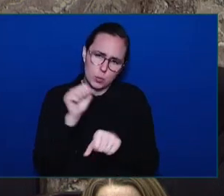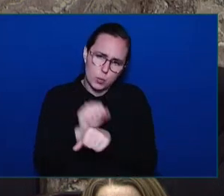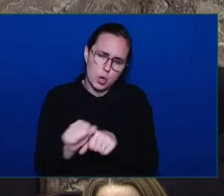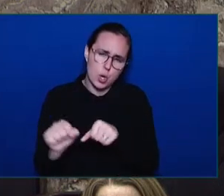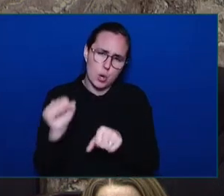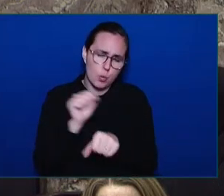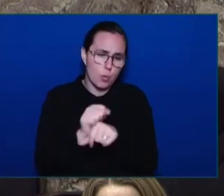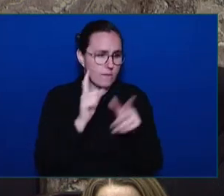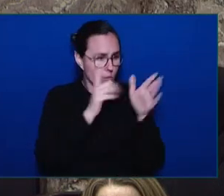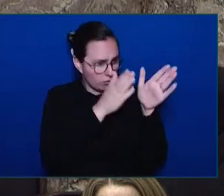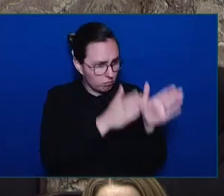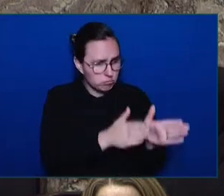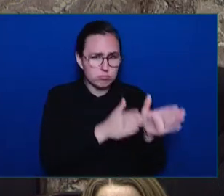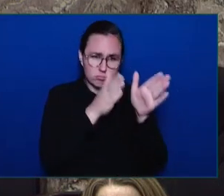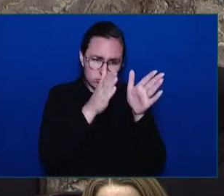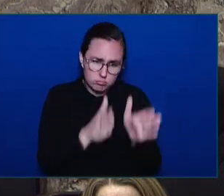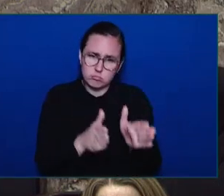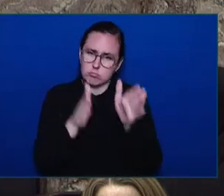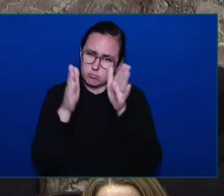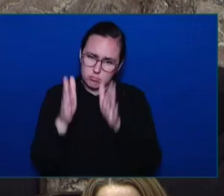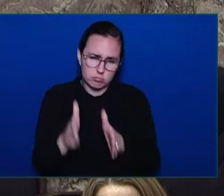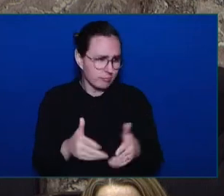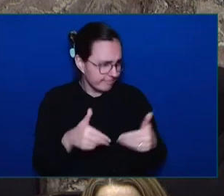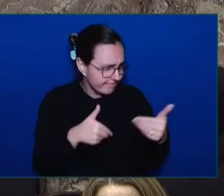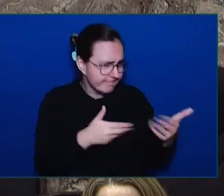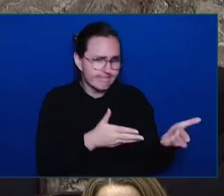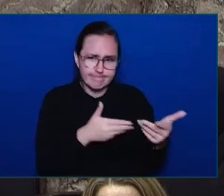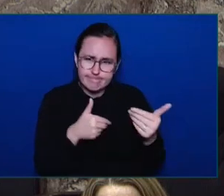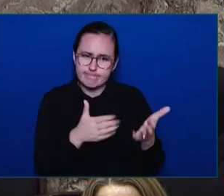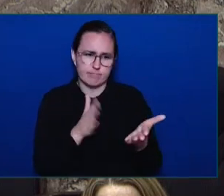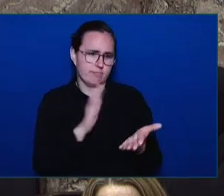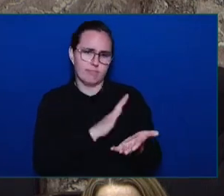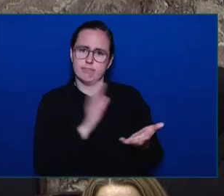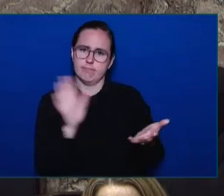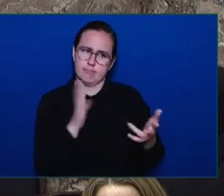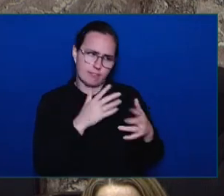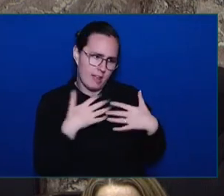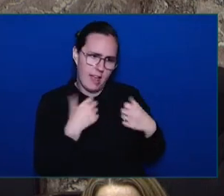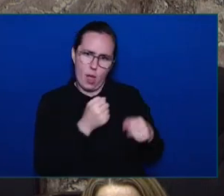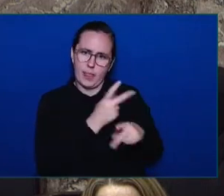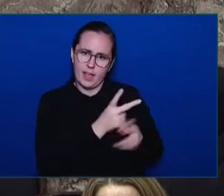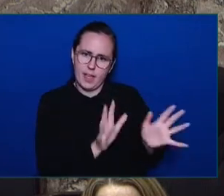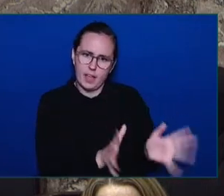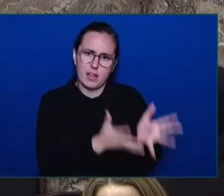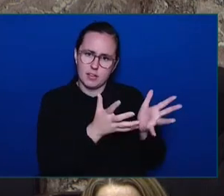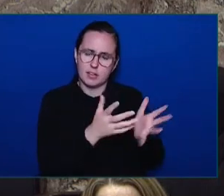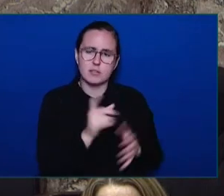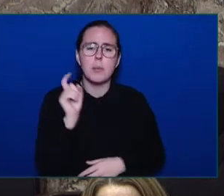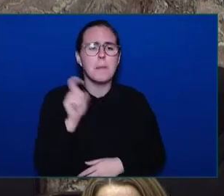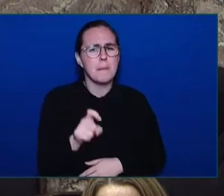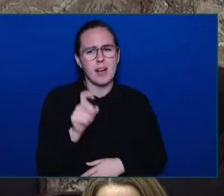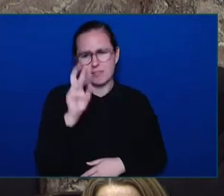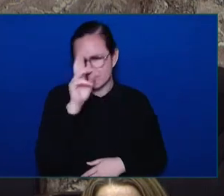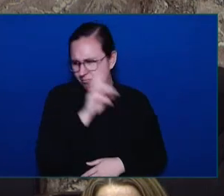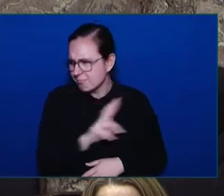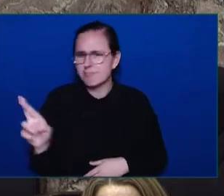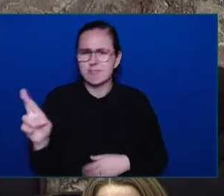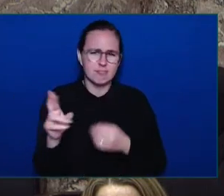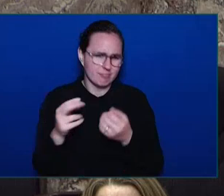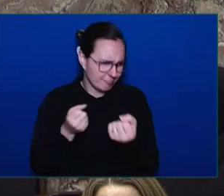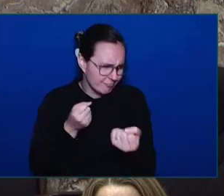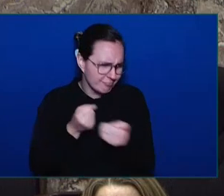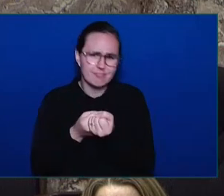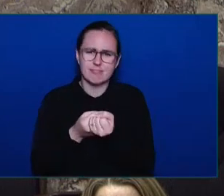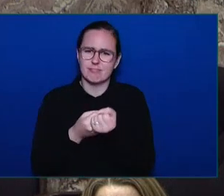They deserve our respect, and they have it. They deserve our support, and they have it. They deserve our investment